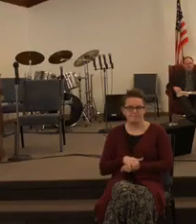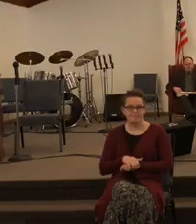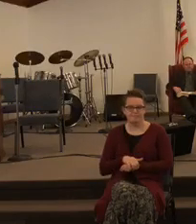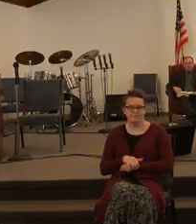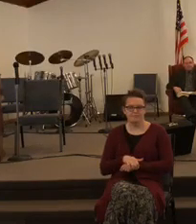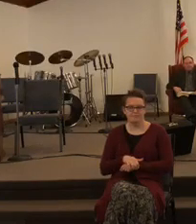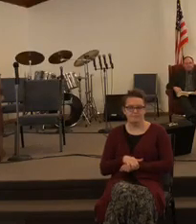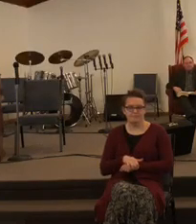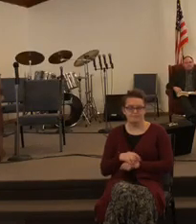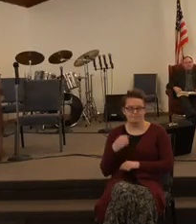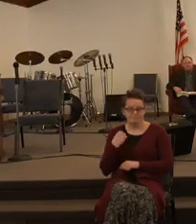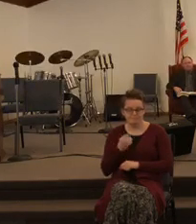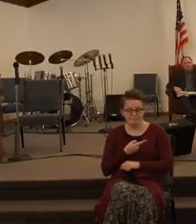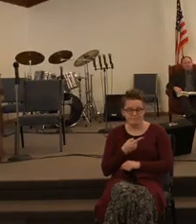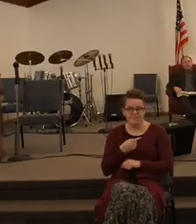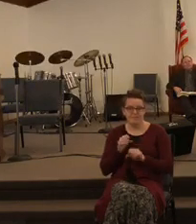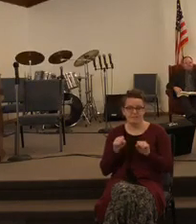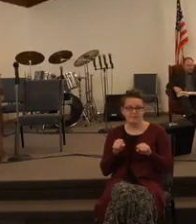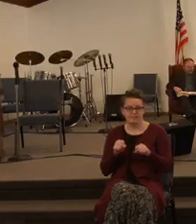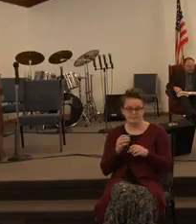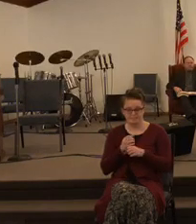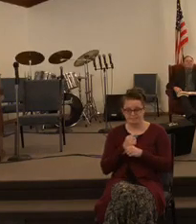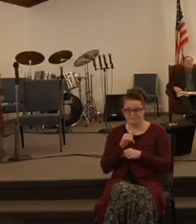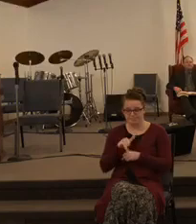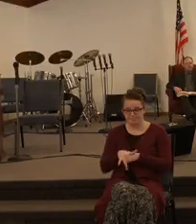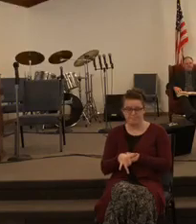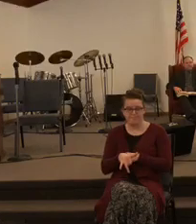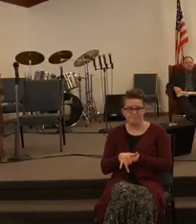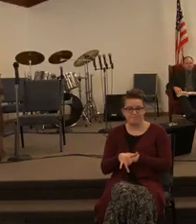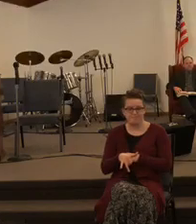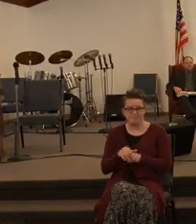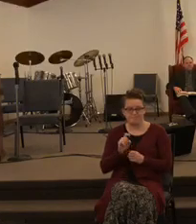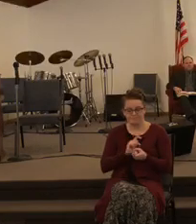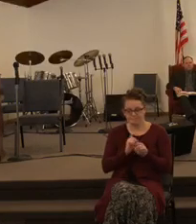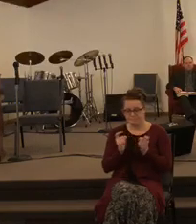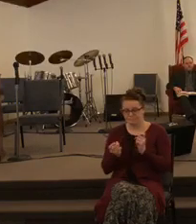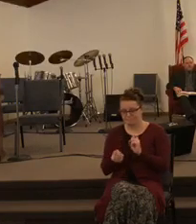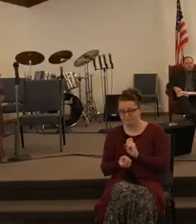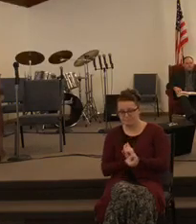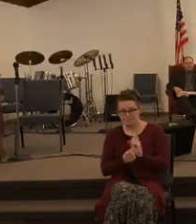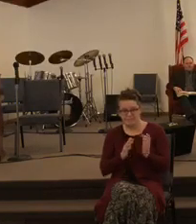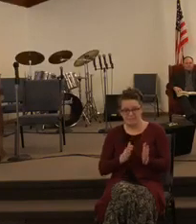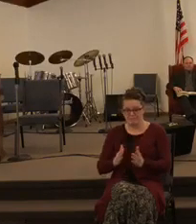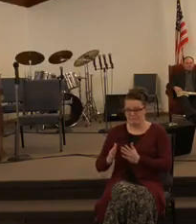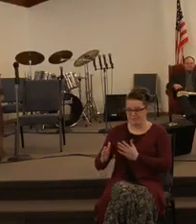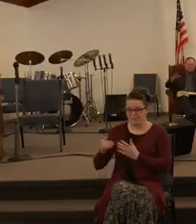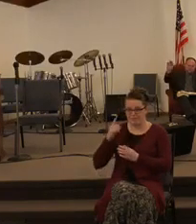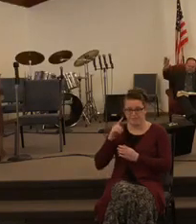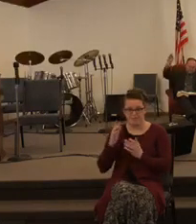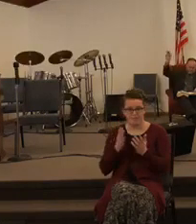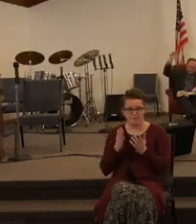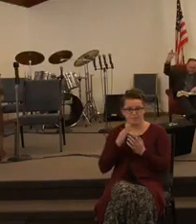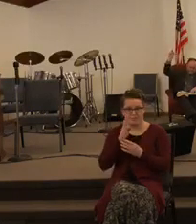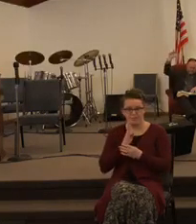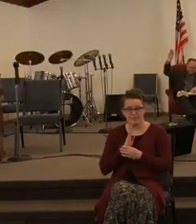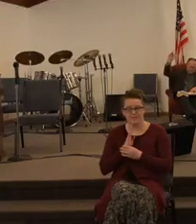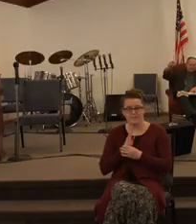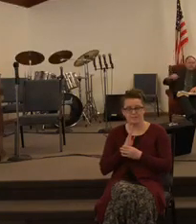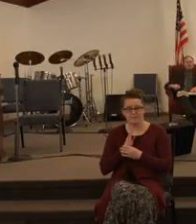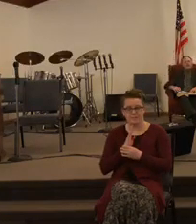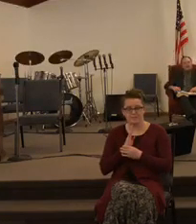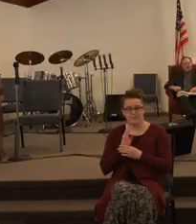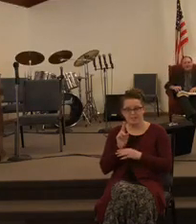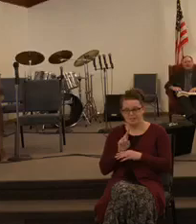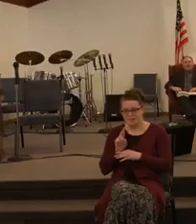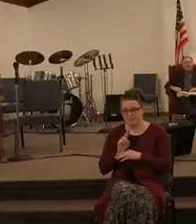we can take this and prepare for what God is going